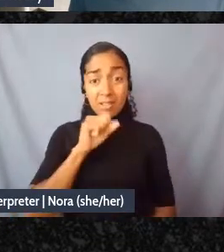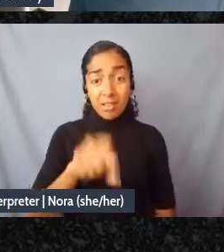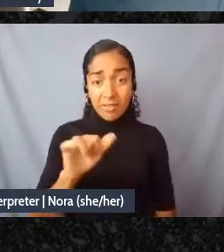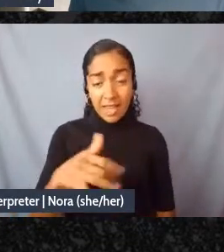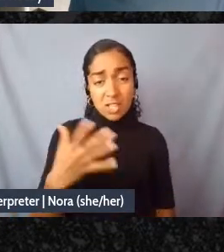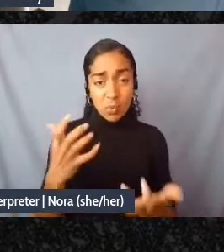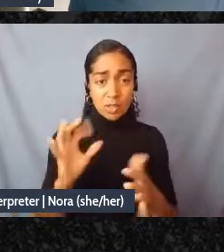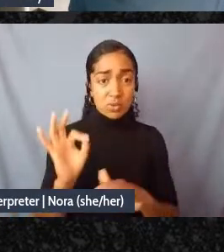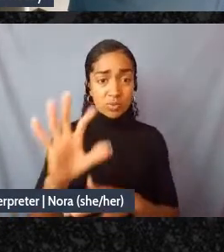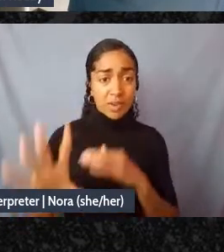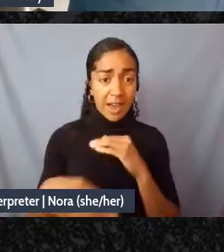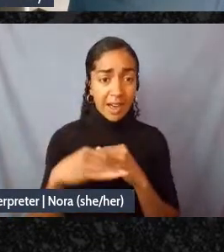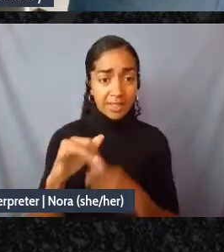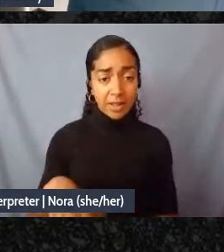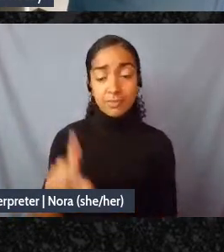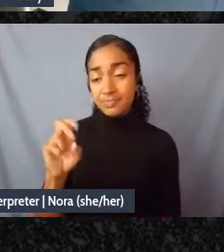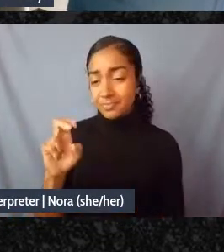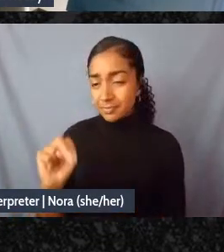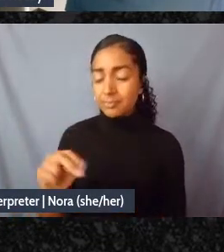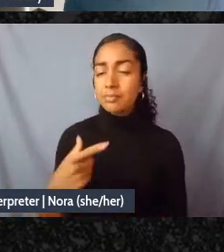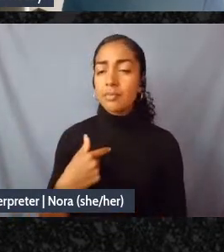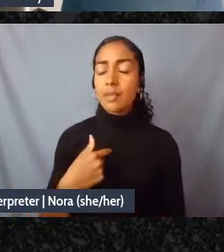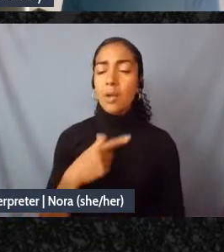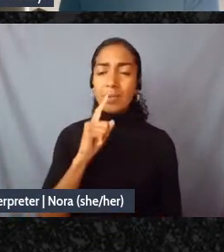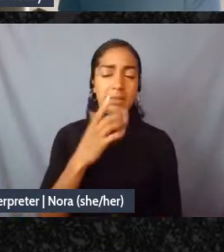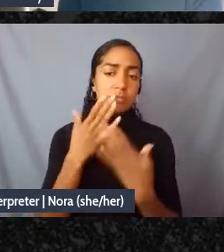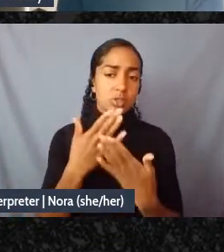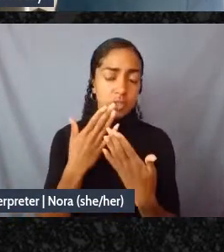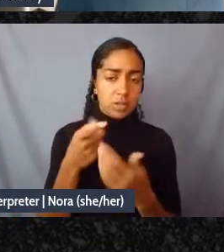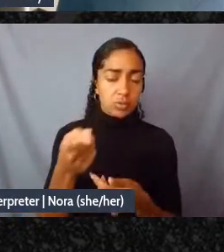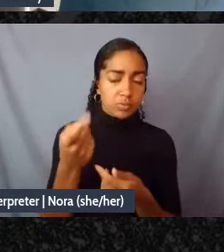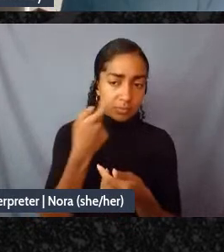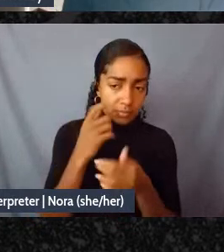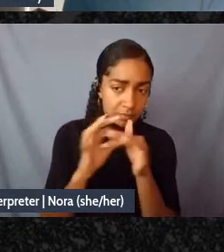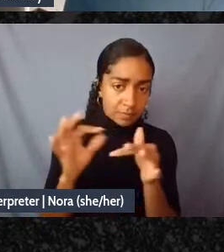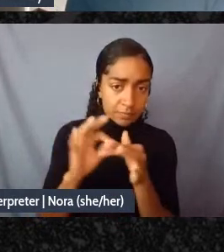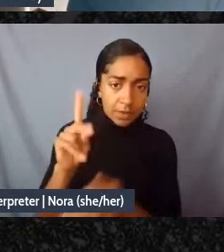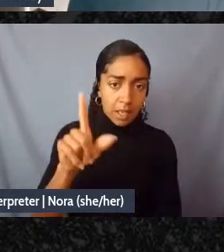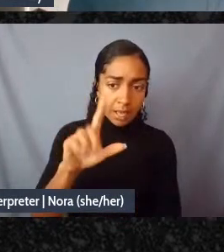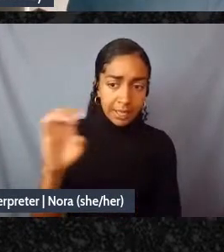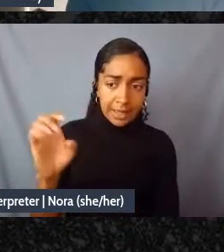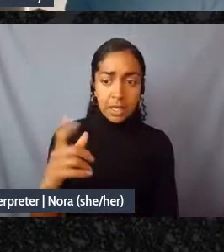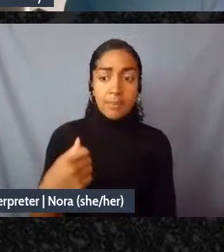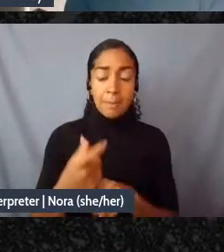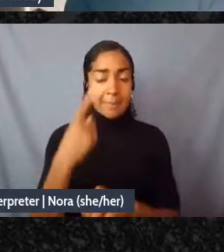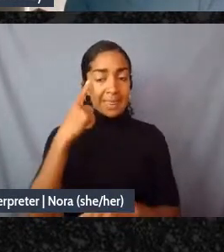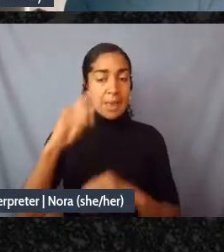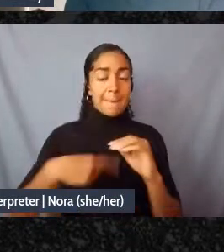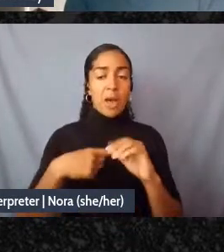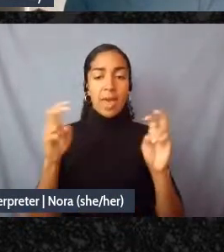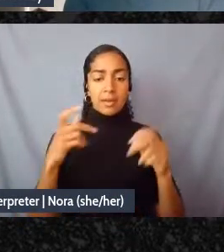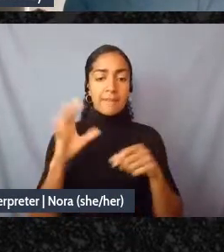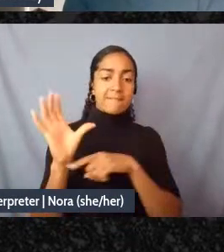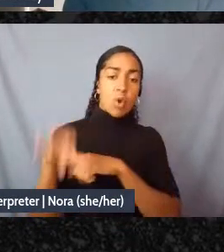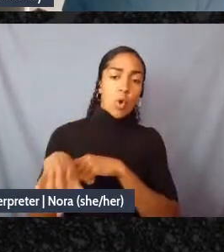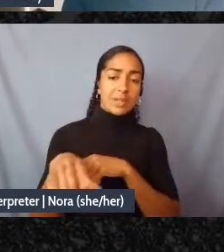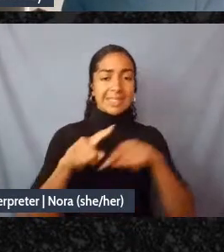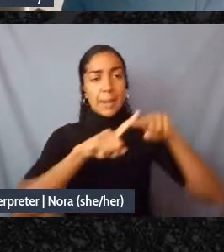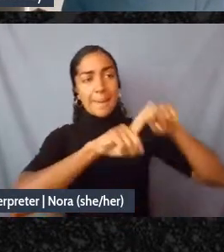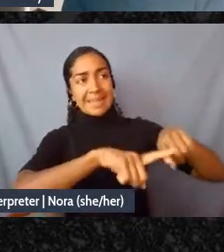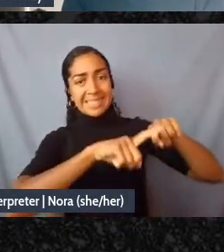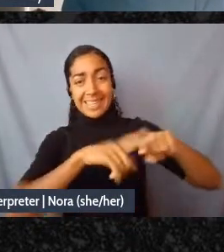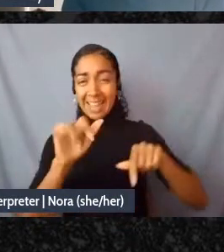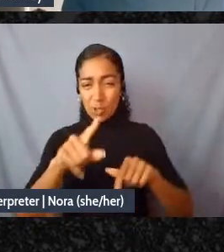I really appreciate too what we were just saying it makes me think about that force dependency which I've heard you speak about before